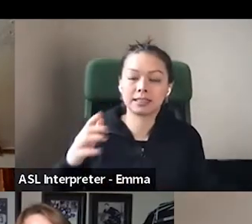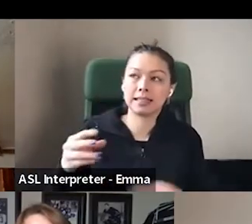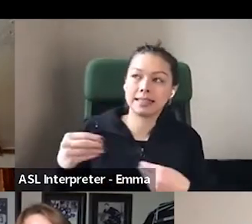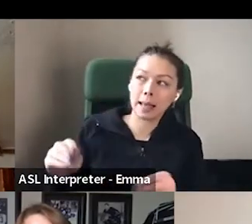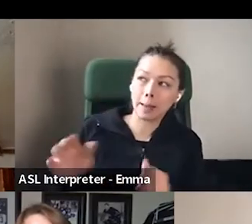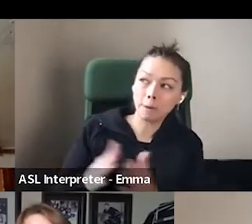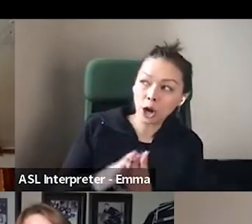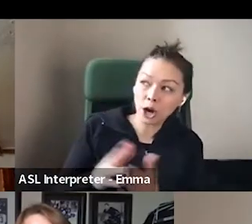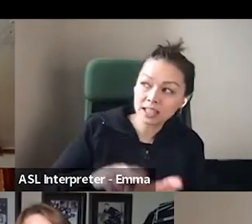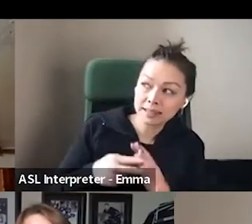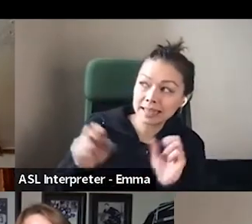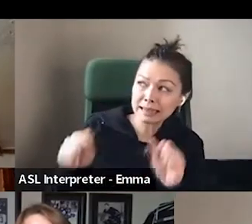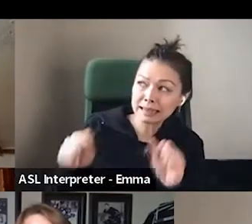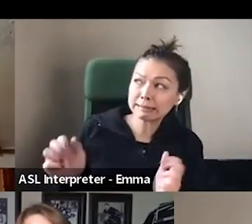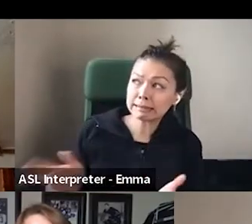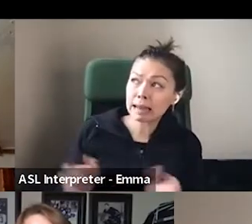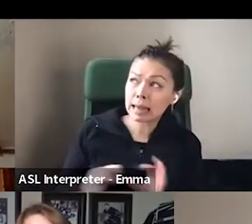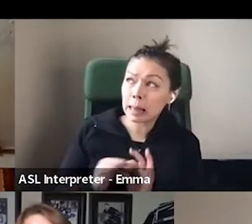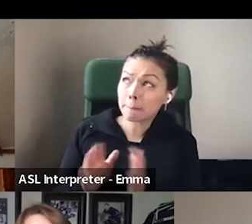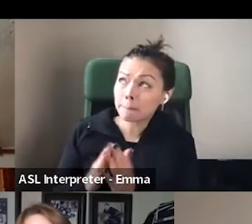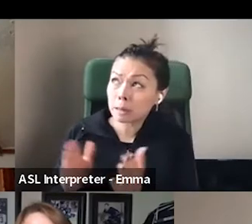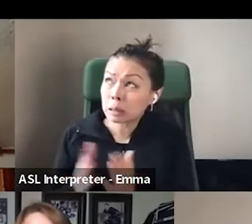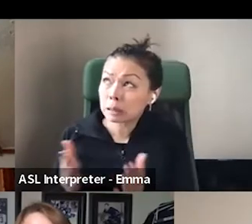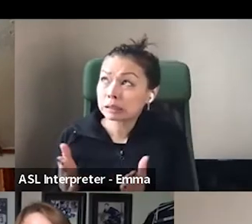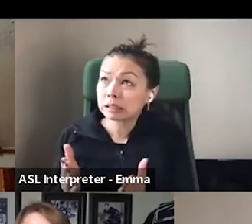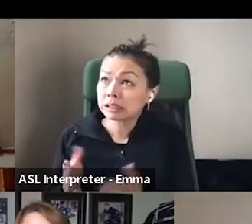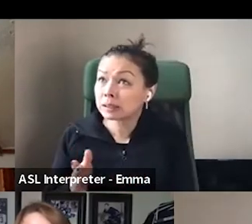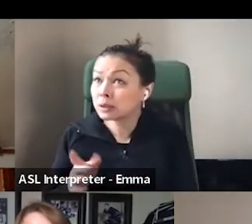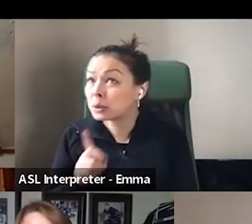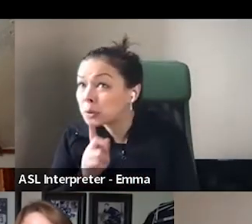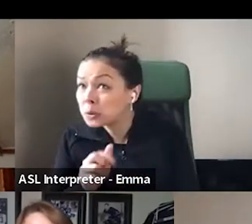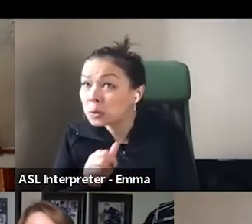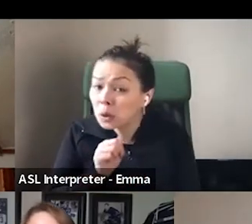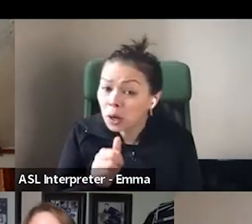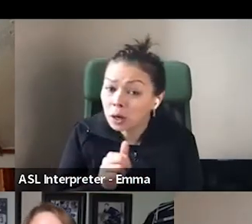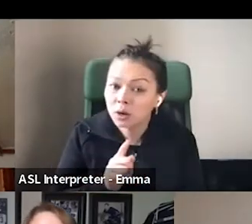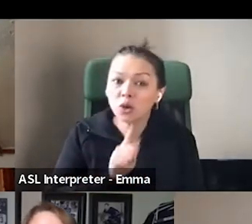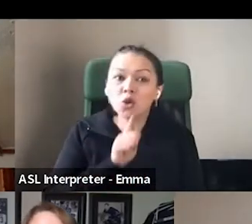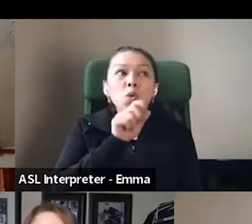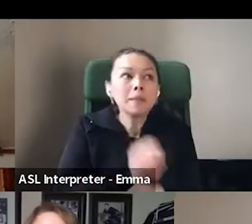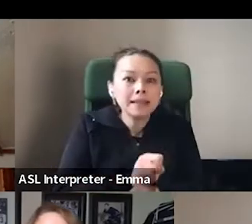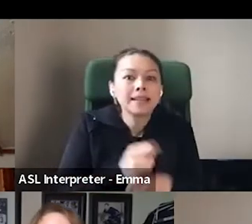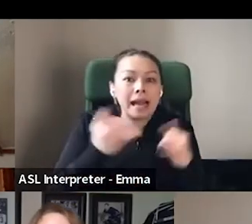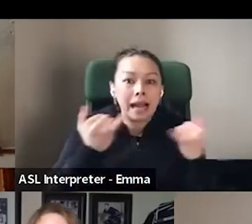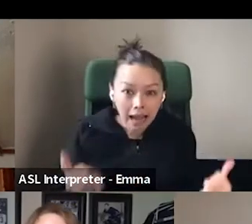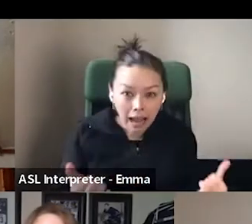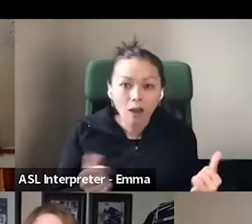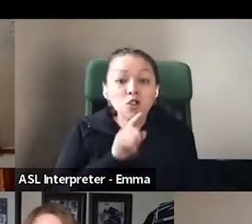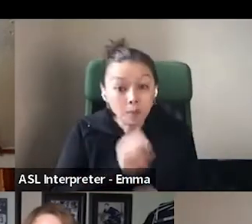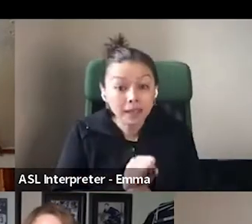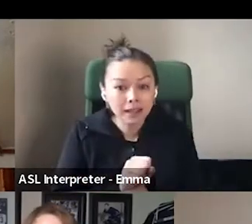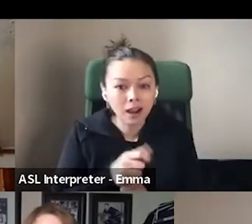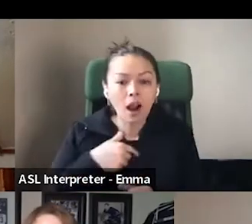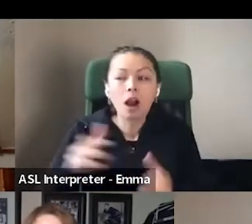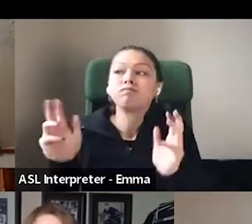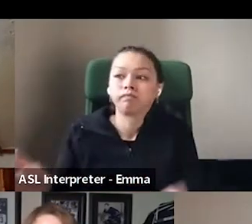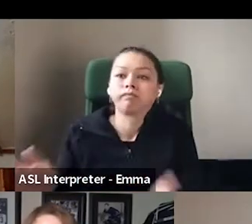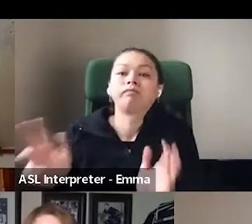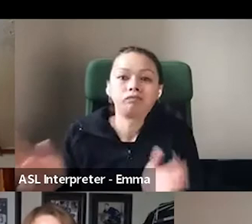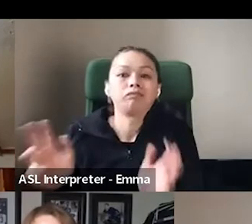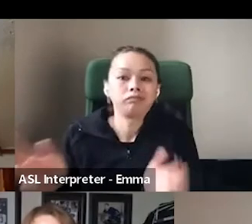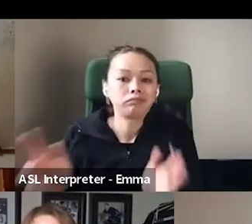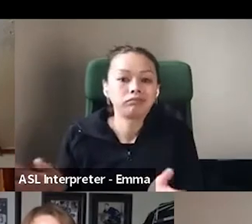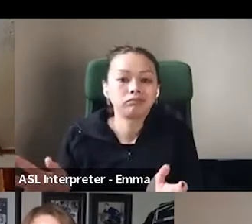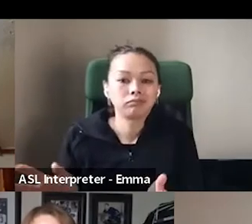thought, Oh, and that's probably not going to be true. No, what it is. I get to, I get people asking me, what do you want to read? What do you read? Oh my gosh. I love it.